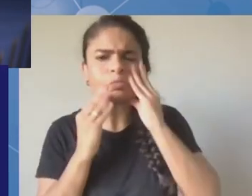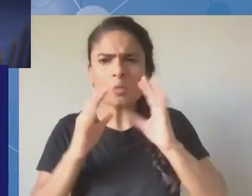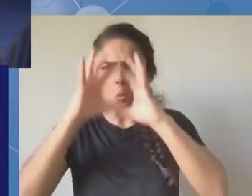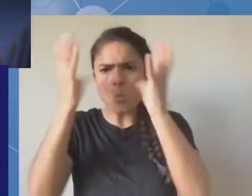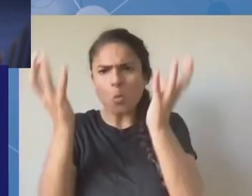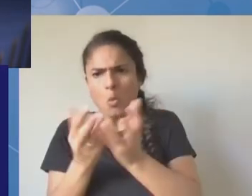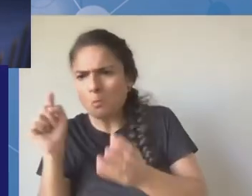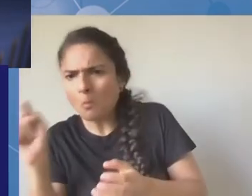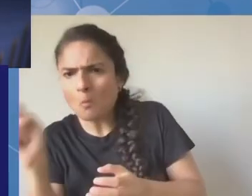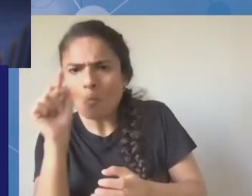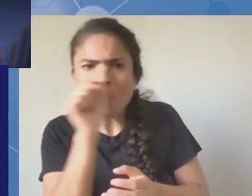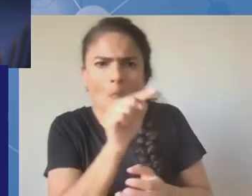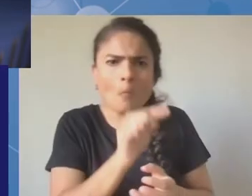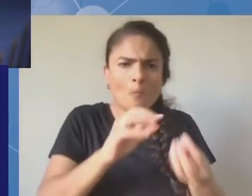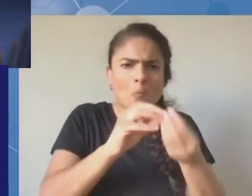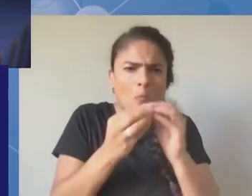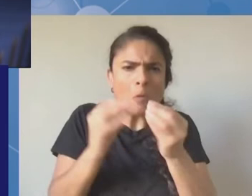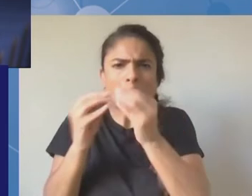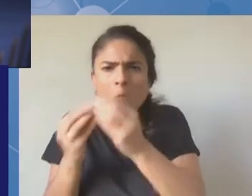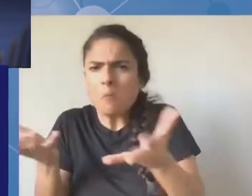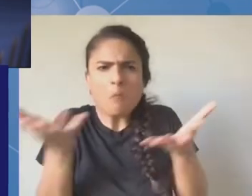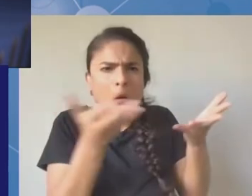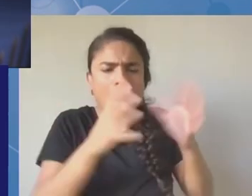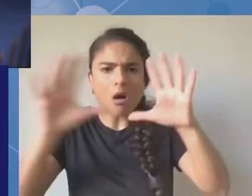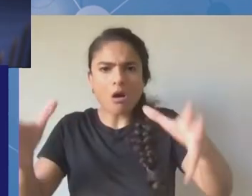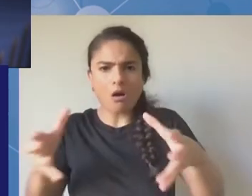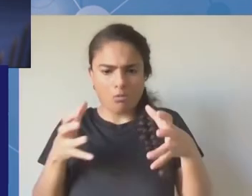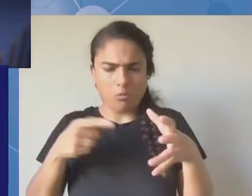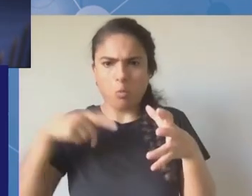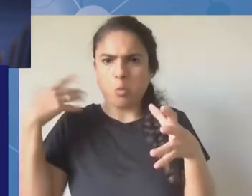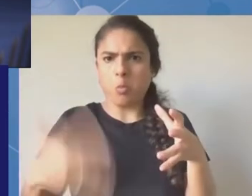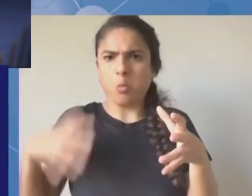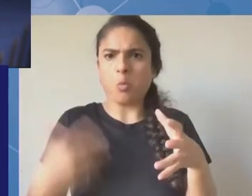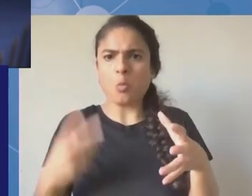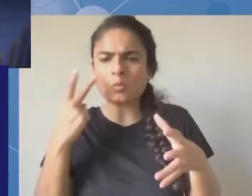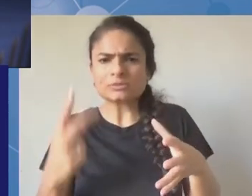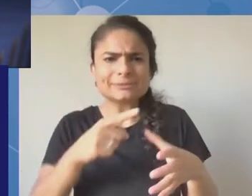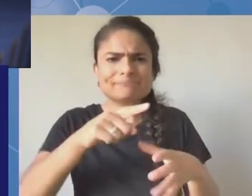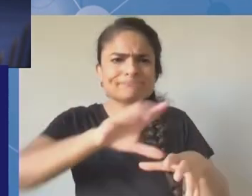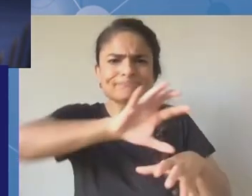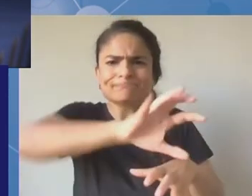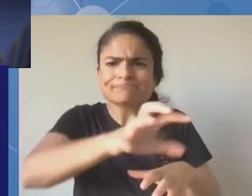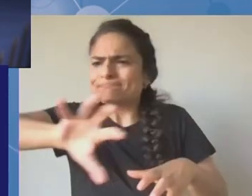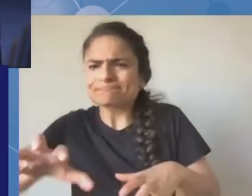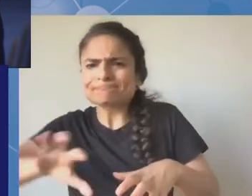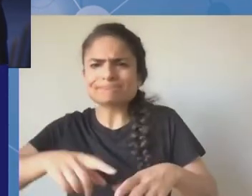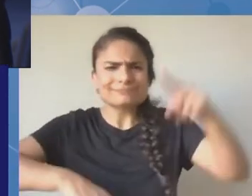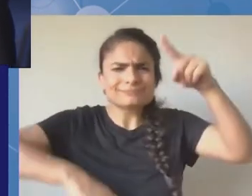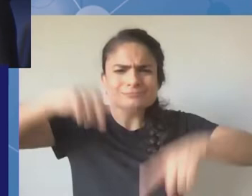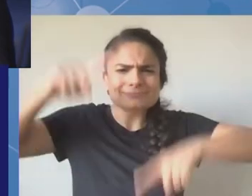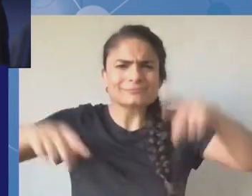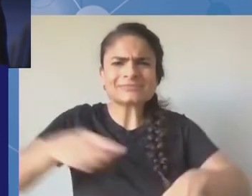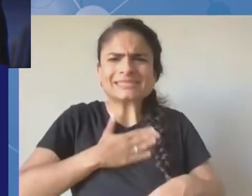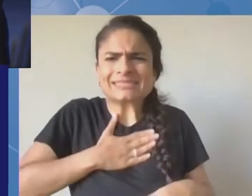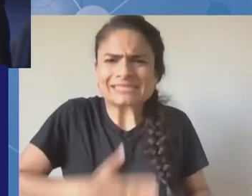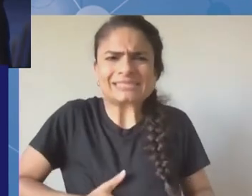in different different regions with people under different circumstances and that the igf is an unique forum